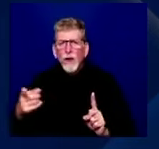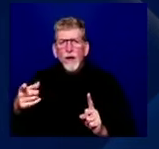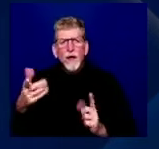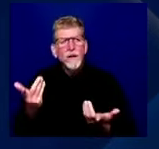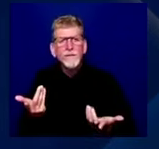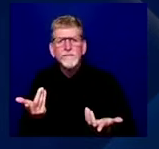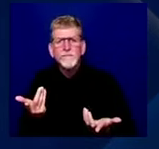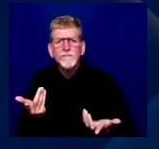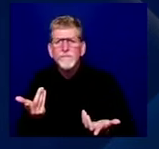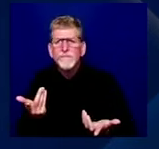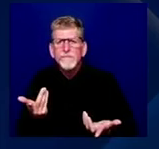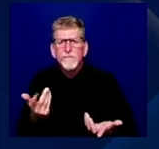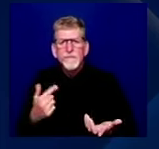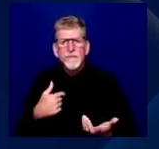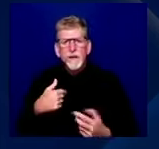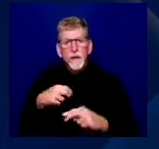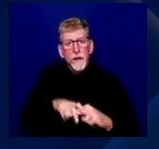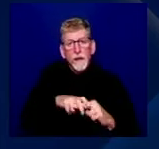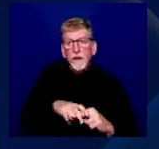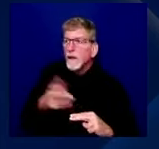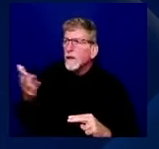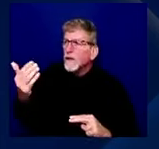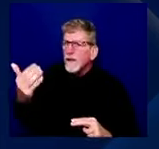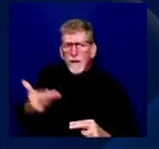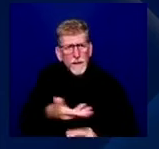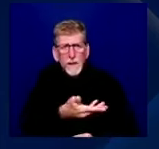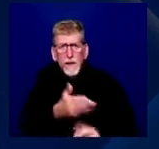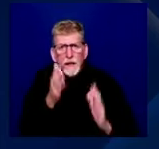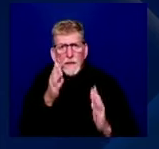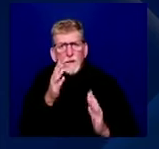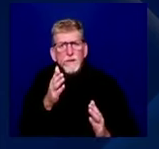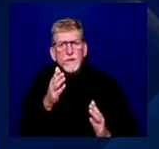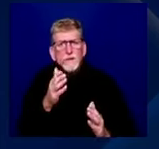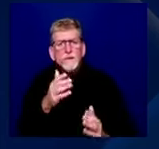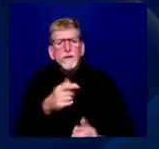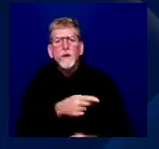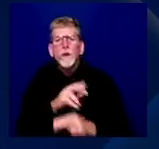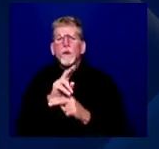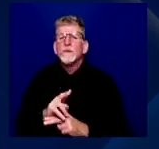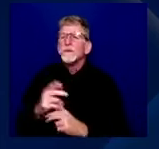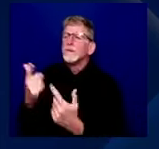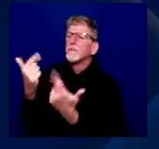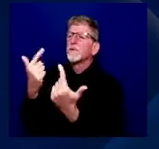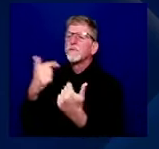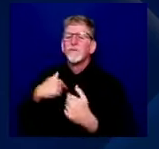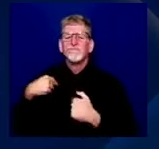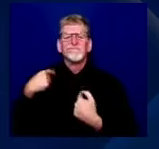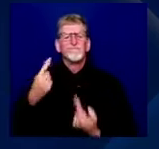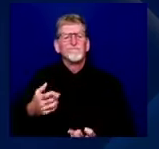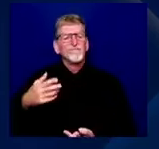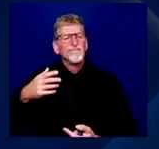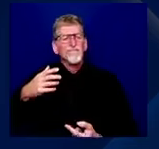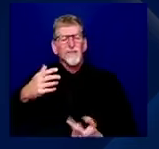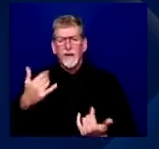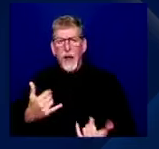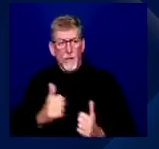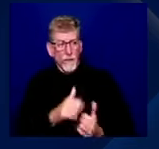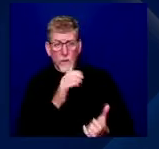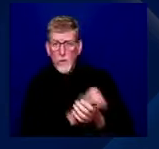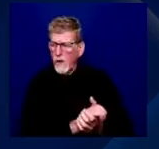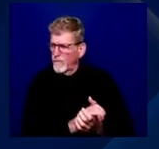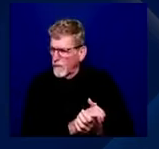here as someone who, you know, you're very used to having people listen to you, um, and you're with a woman who, you know,